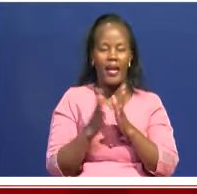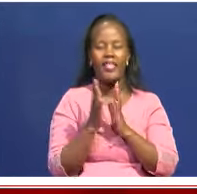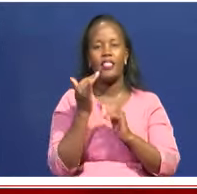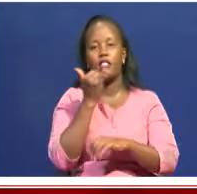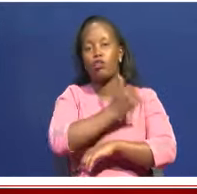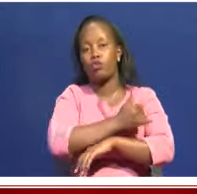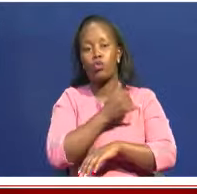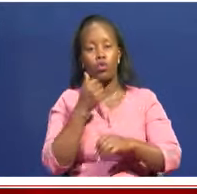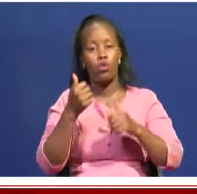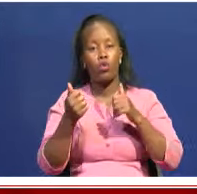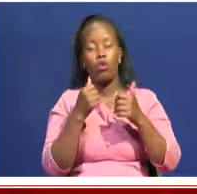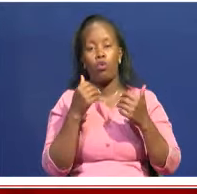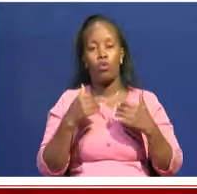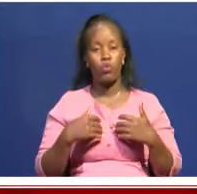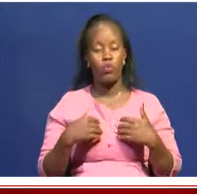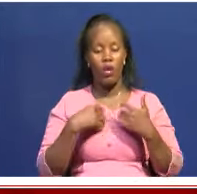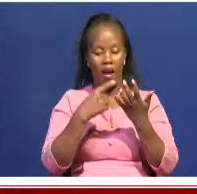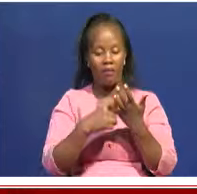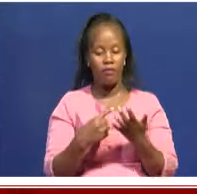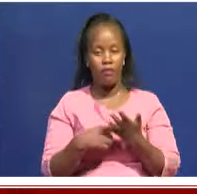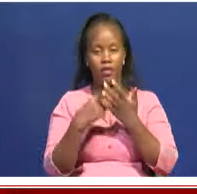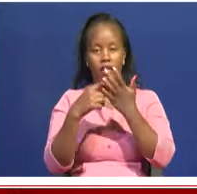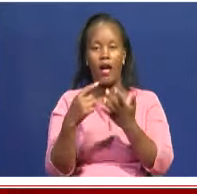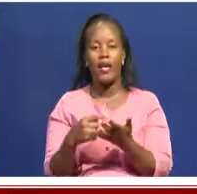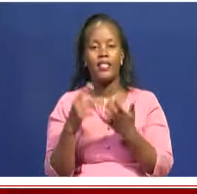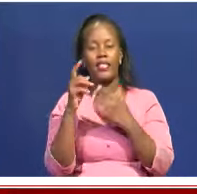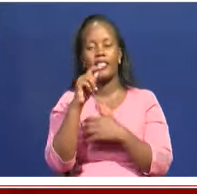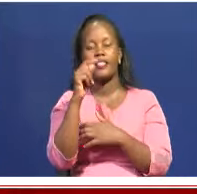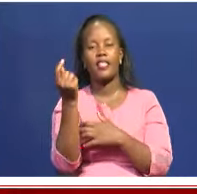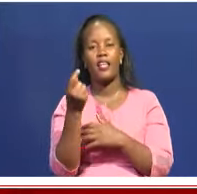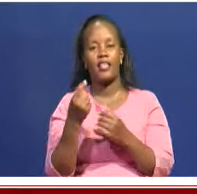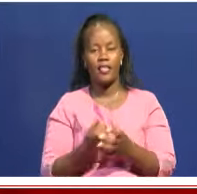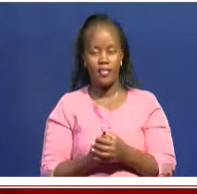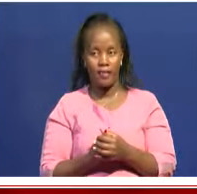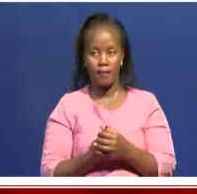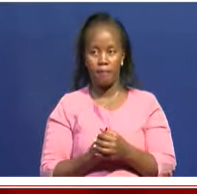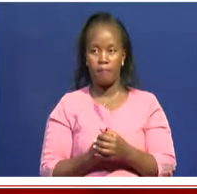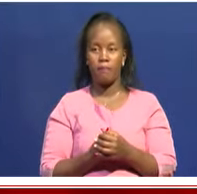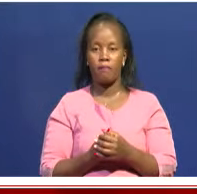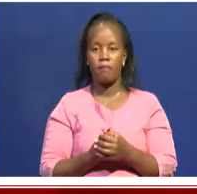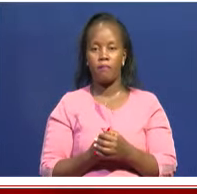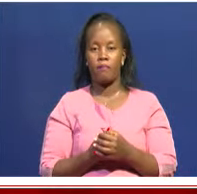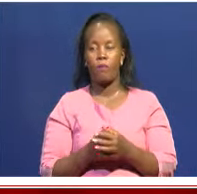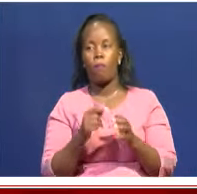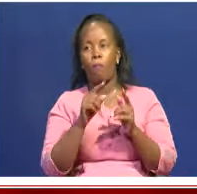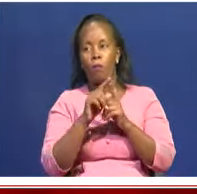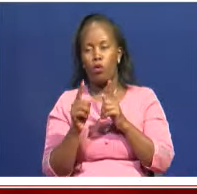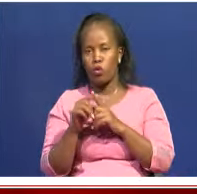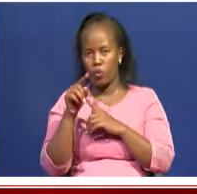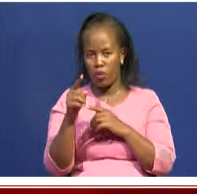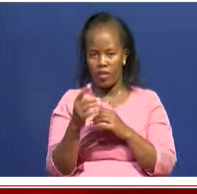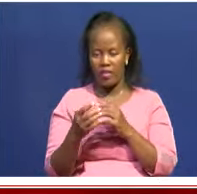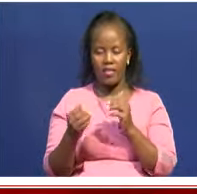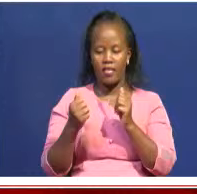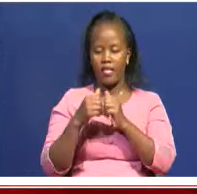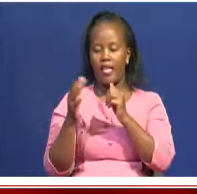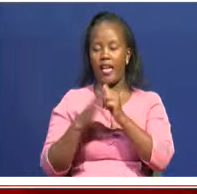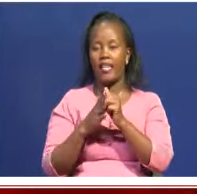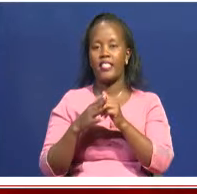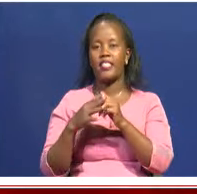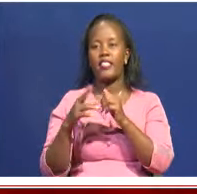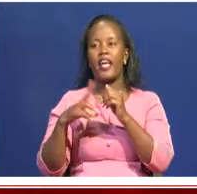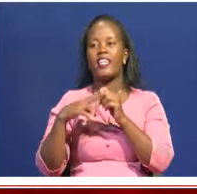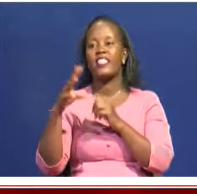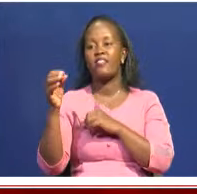conversations between ourselves as Kenya and them. Now, the ratification of this convention of 1970 has actually given